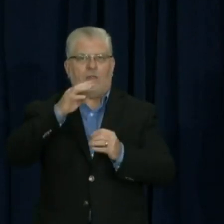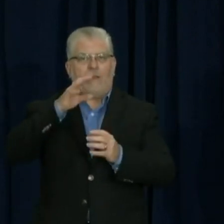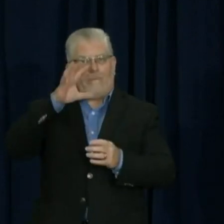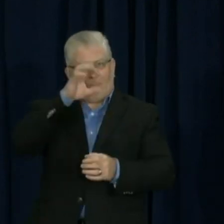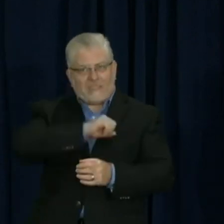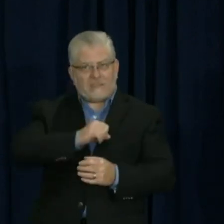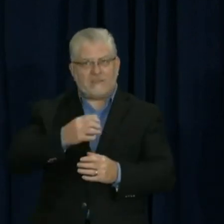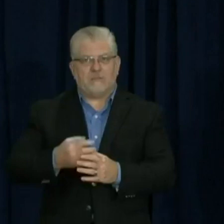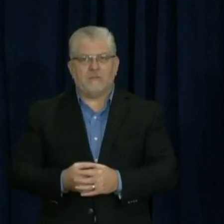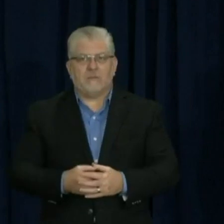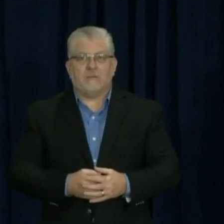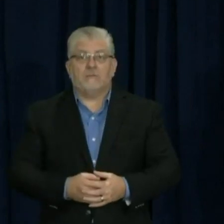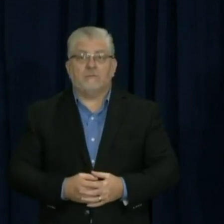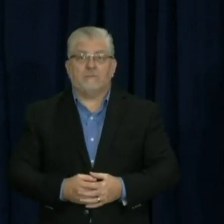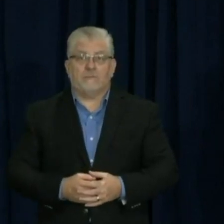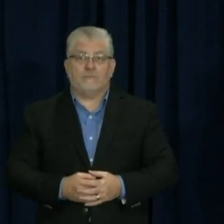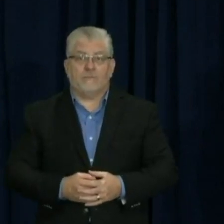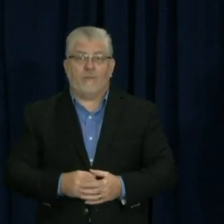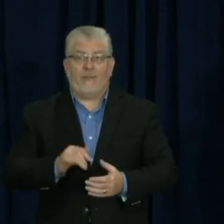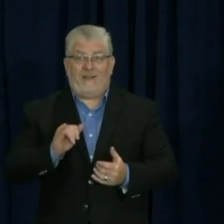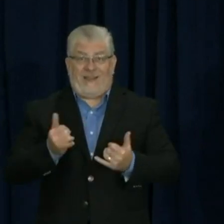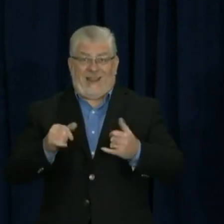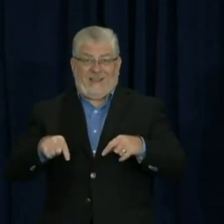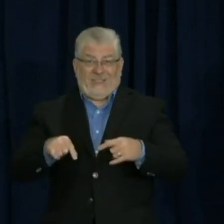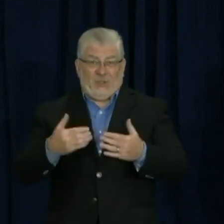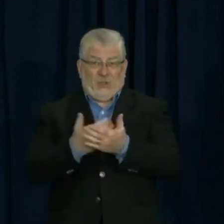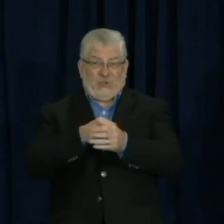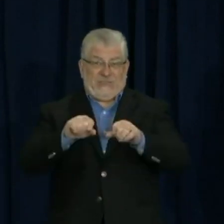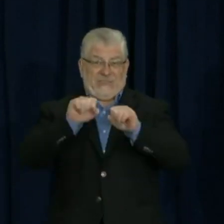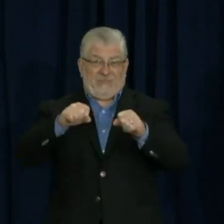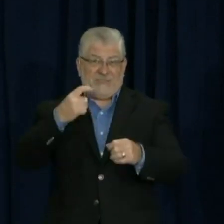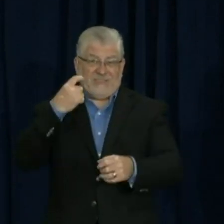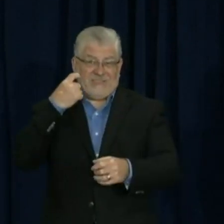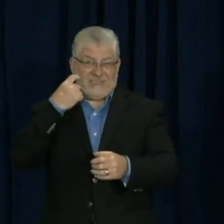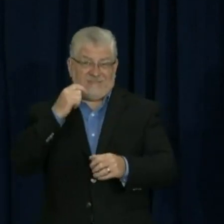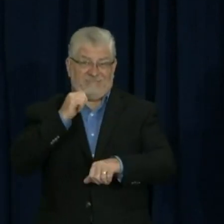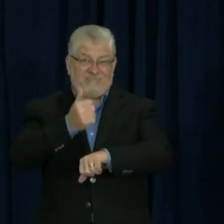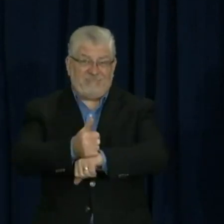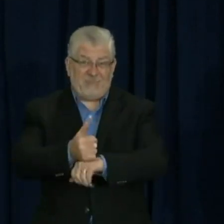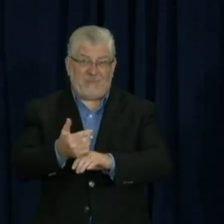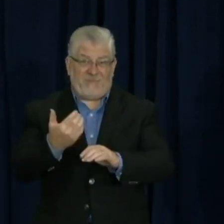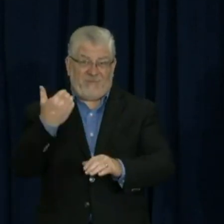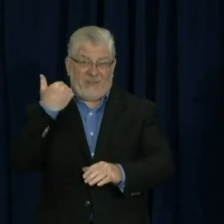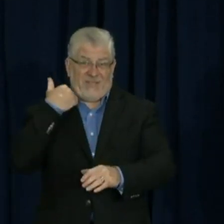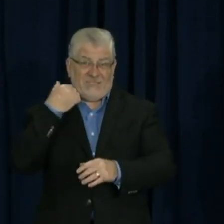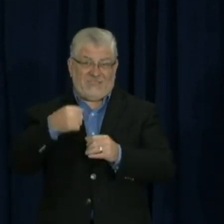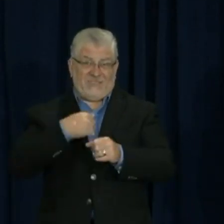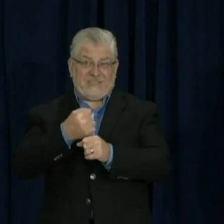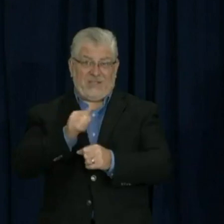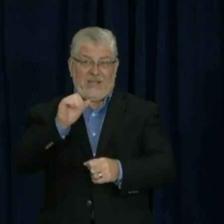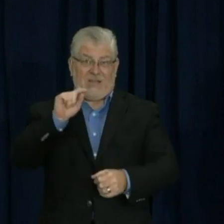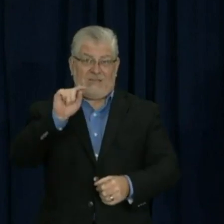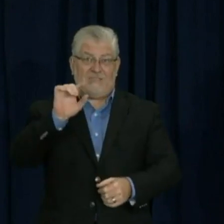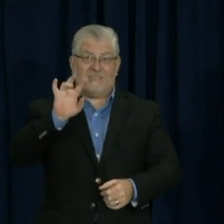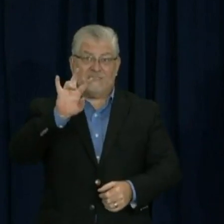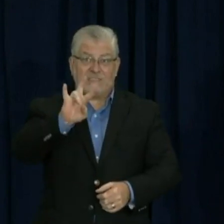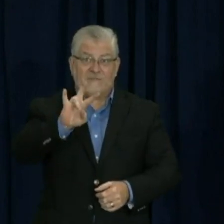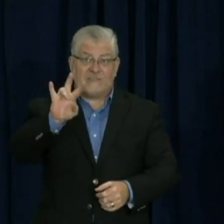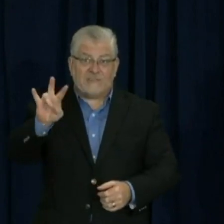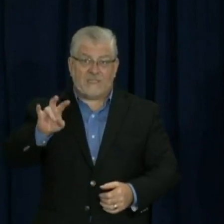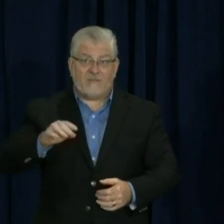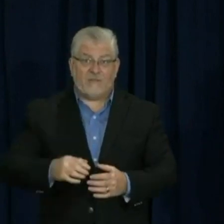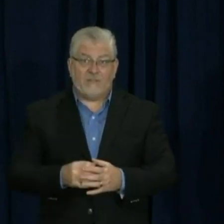effect with Act 77 last year, and there are 3 million – millions of